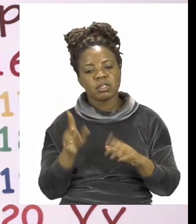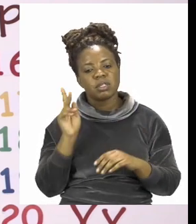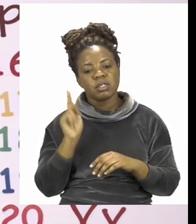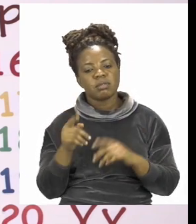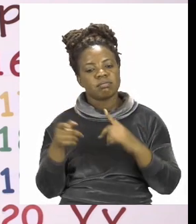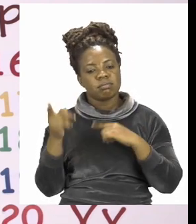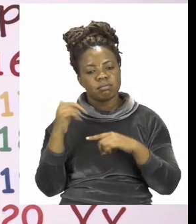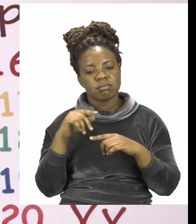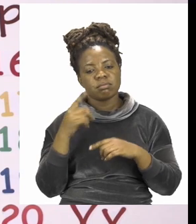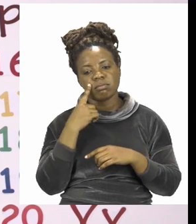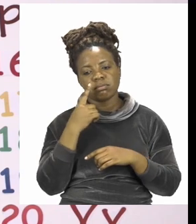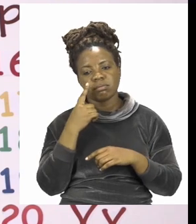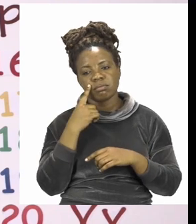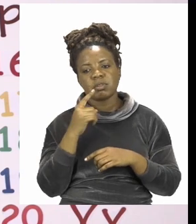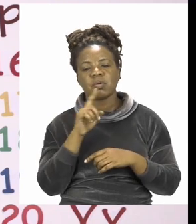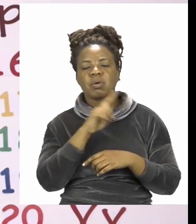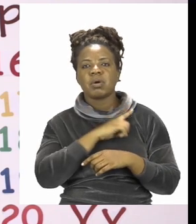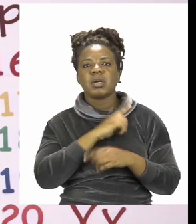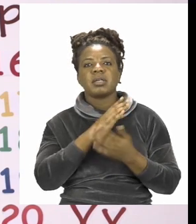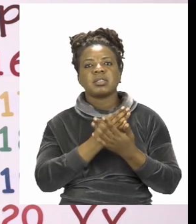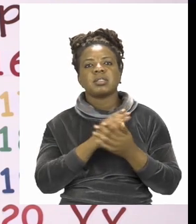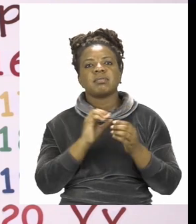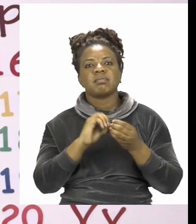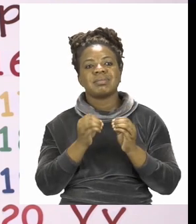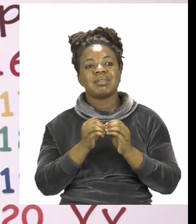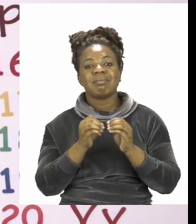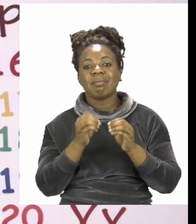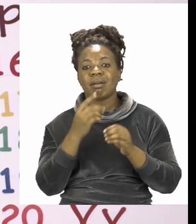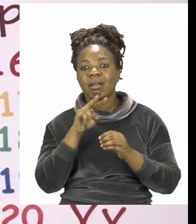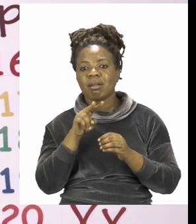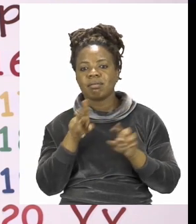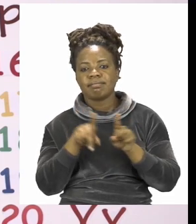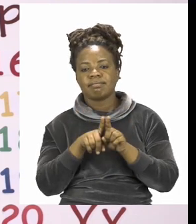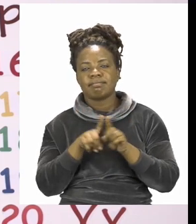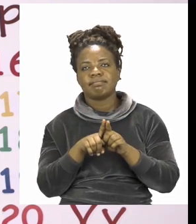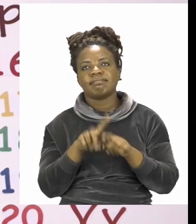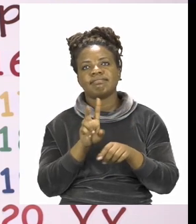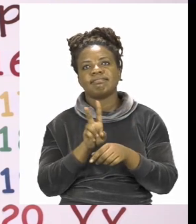one. Have fun and I'll see you soon after the advert break.